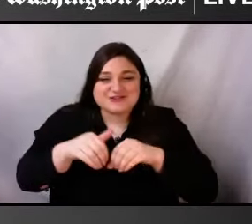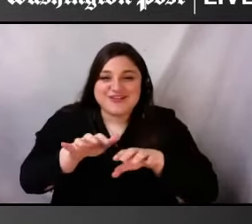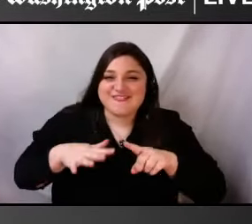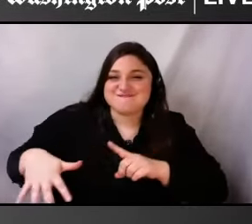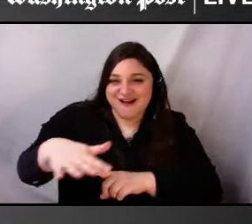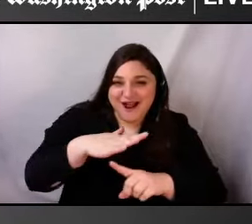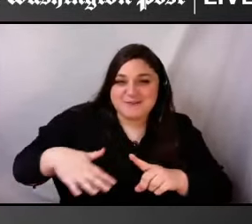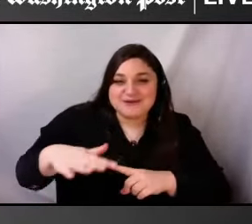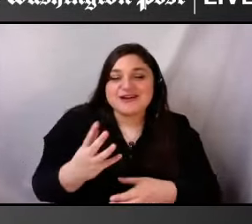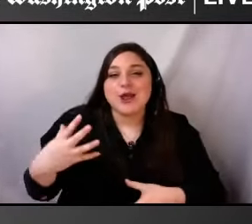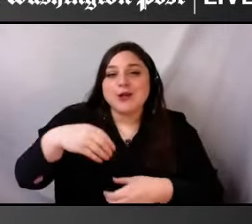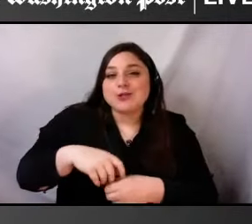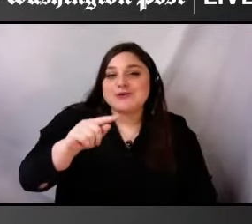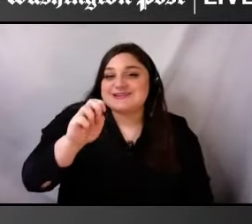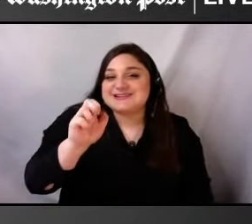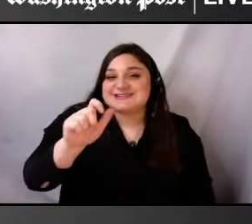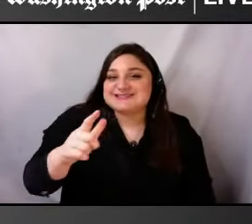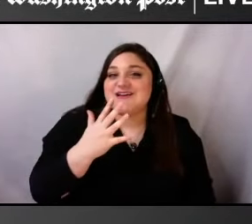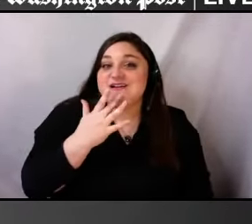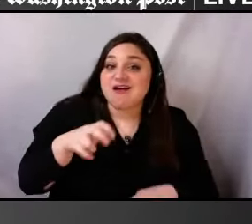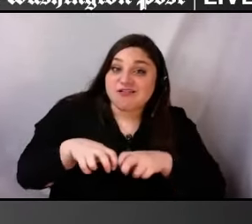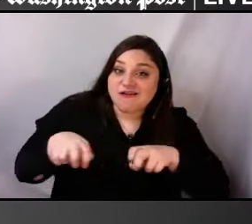couch and some books.